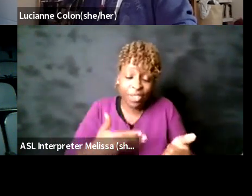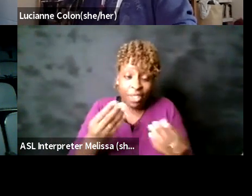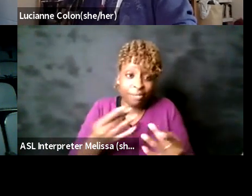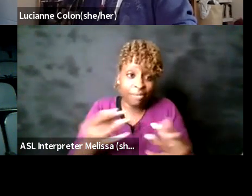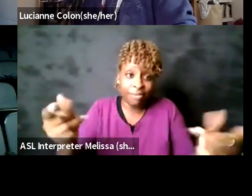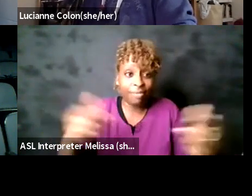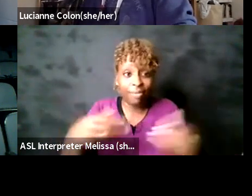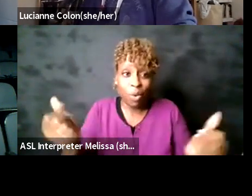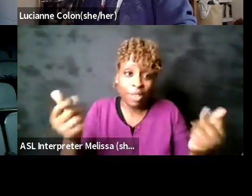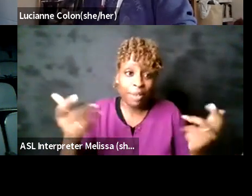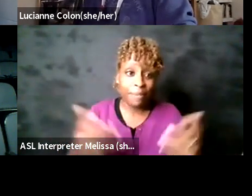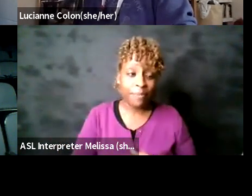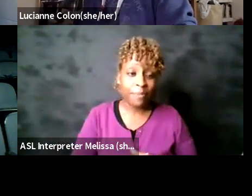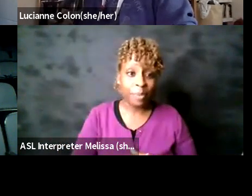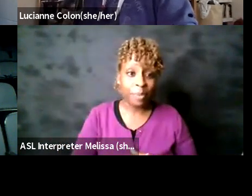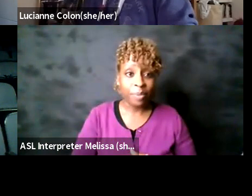there's myriad ones there